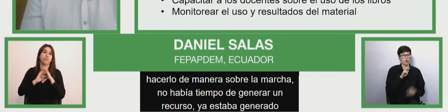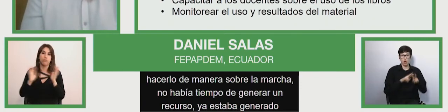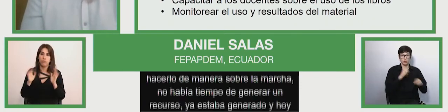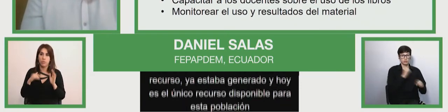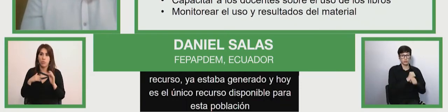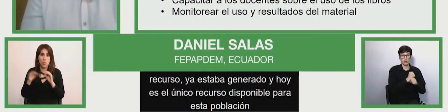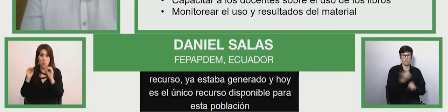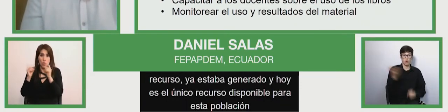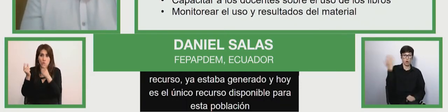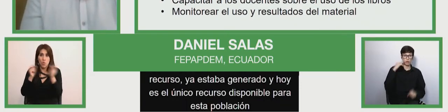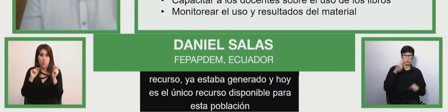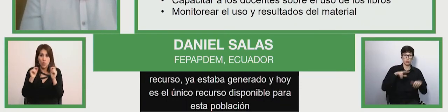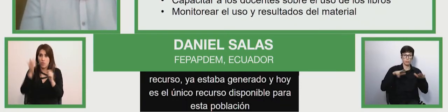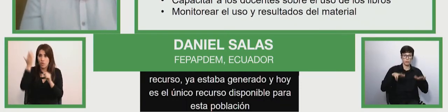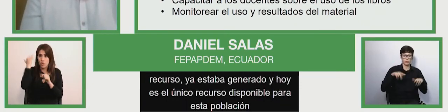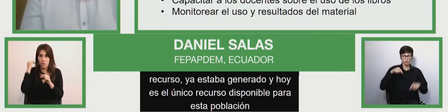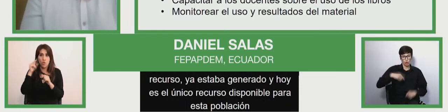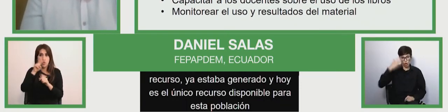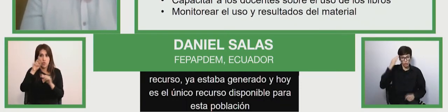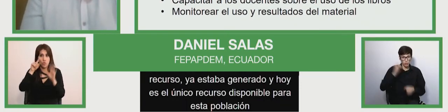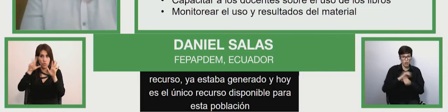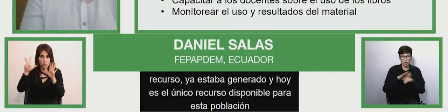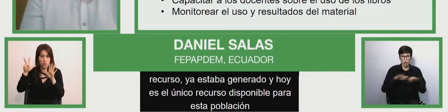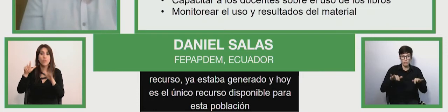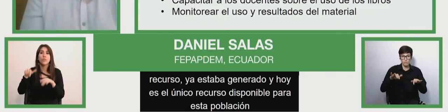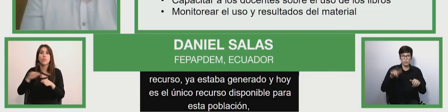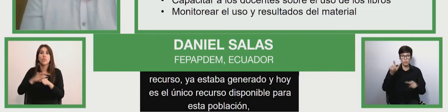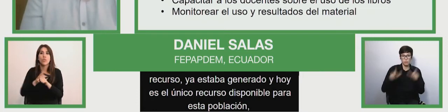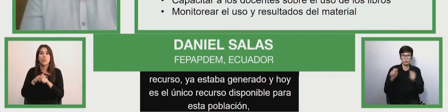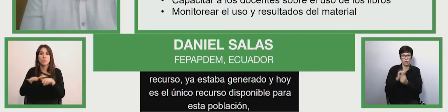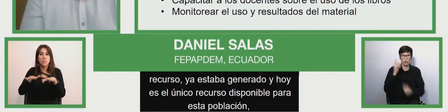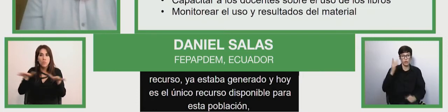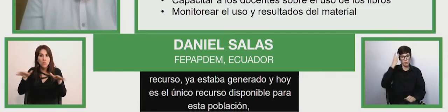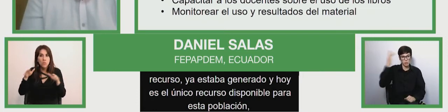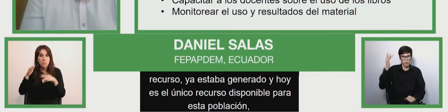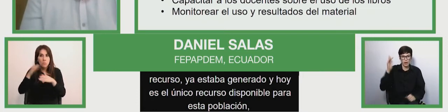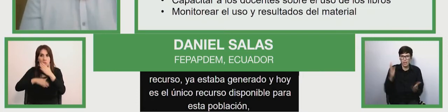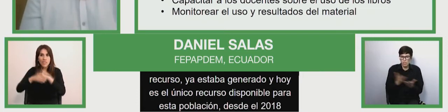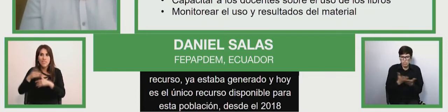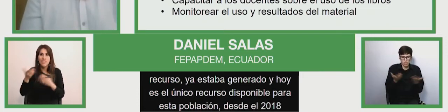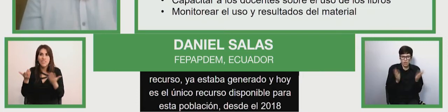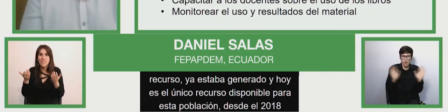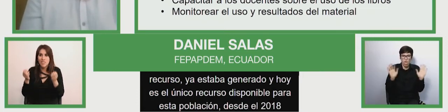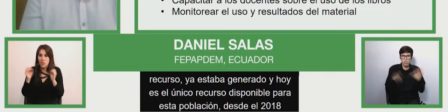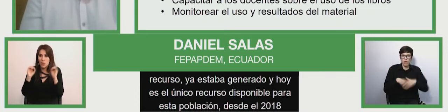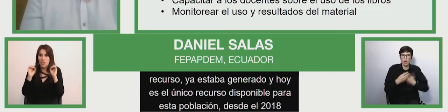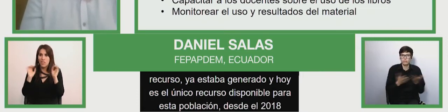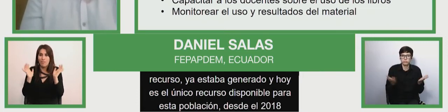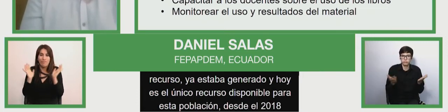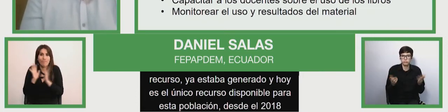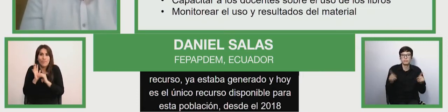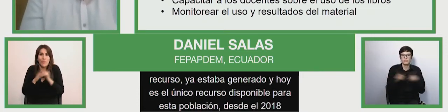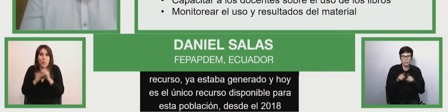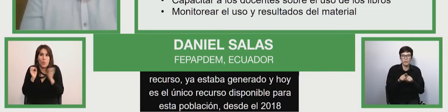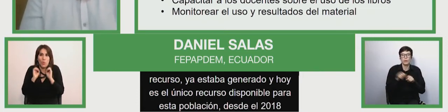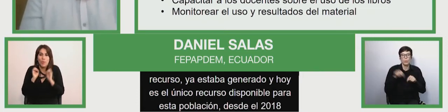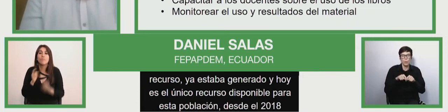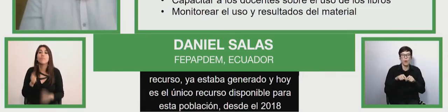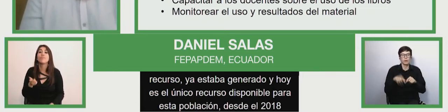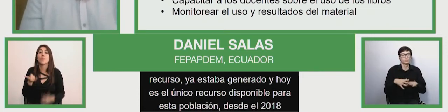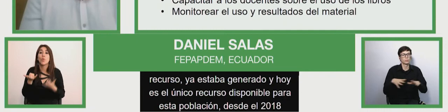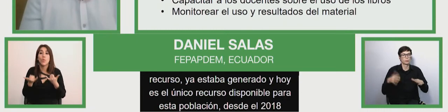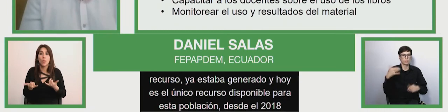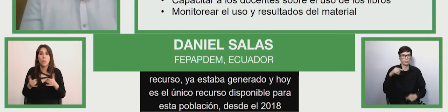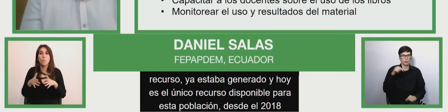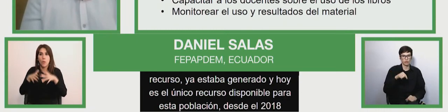from 2018 today the people who who would interest disability would not have any resources are validated roles enriching um